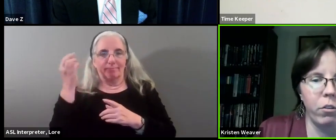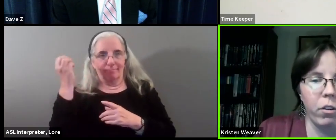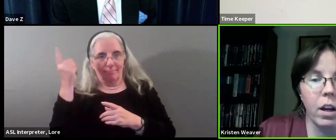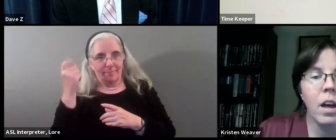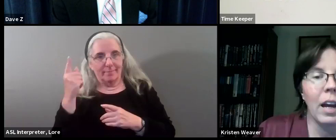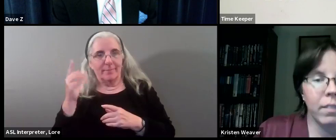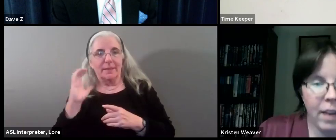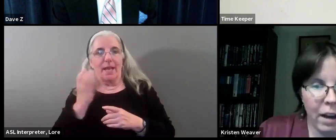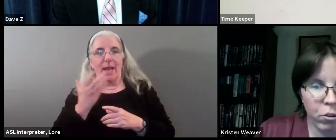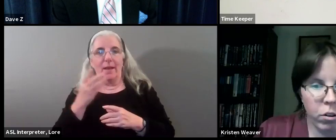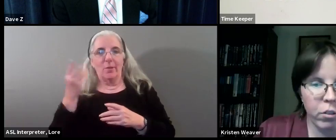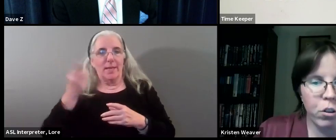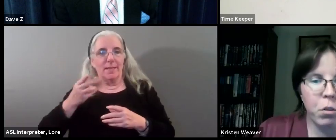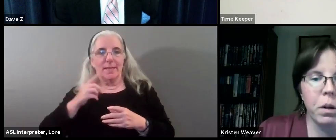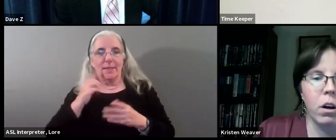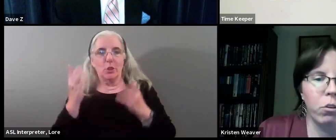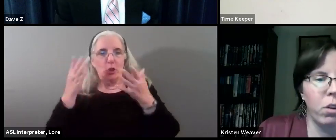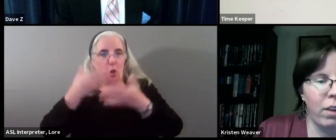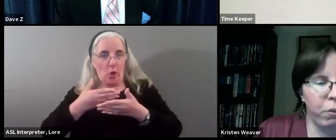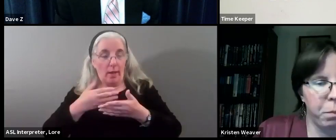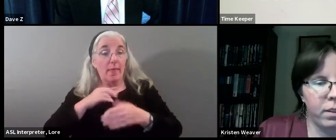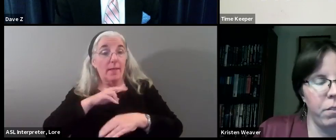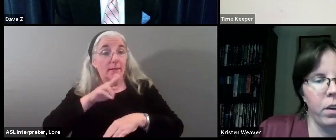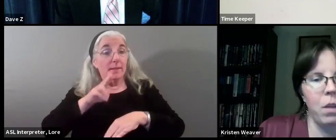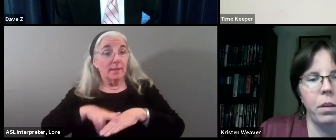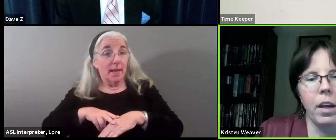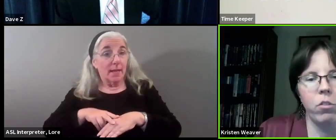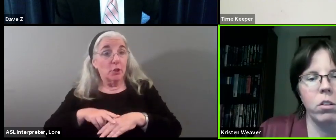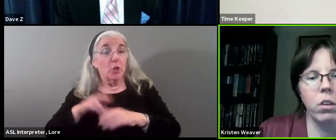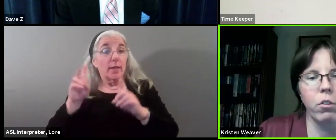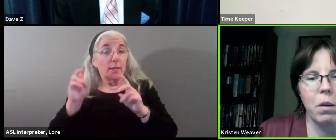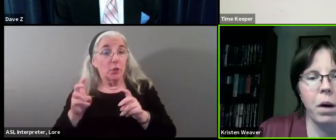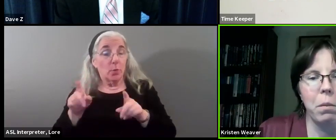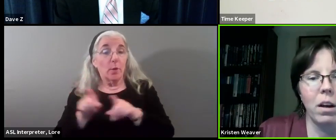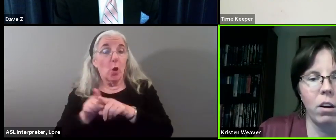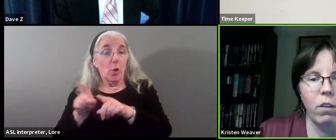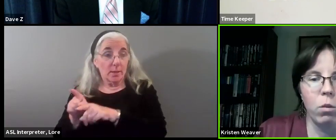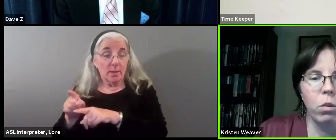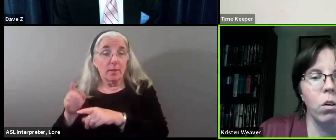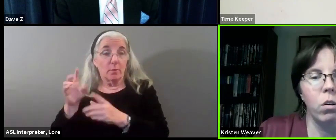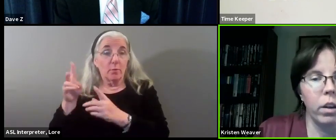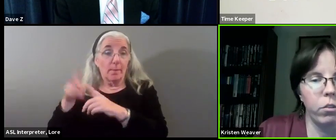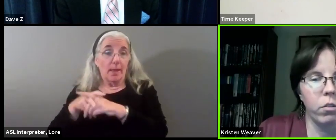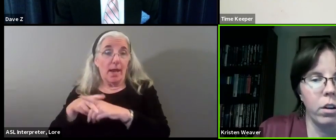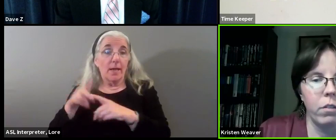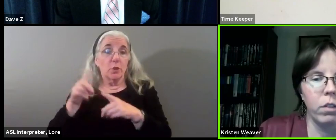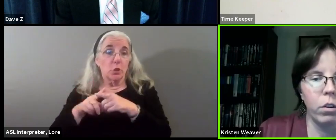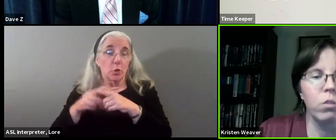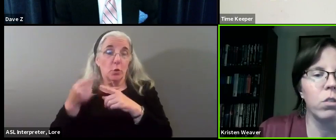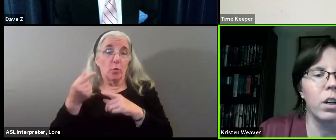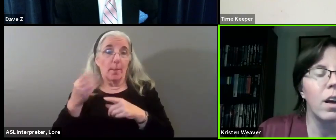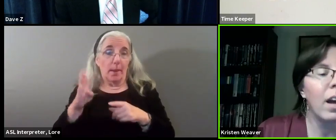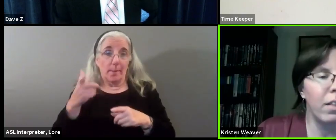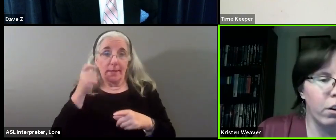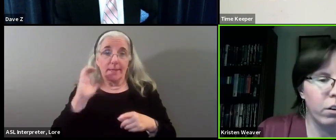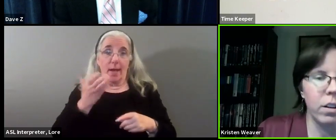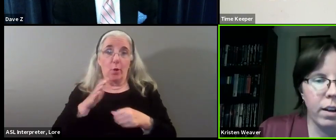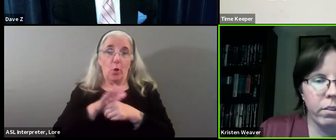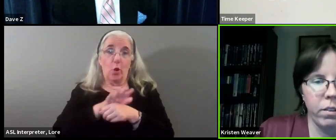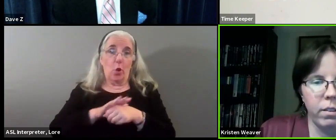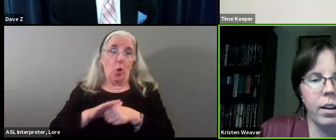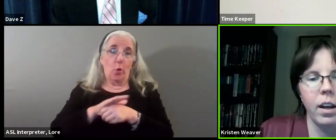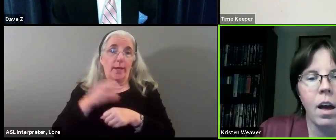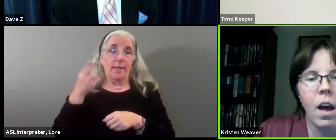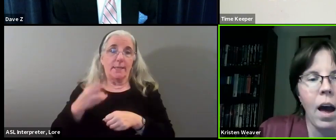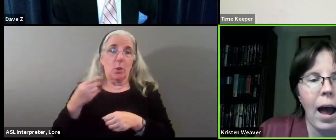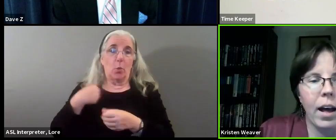American history. It's a national issue, but also does have specific implications in Greenbelt because of our own local history of exclusion in the early